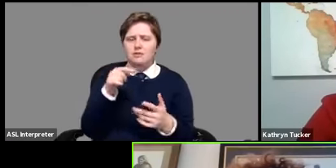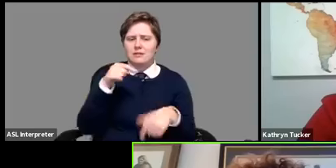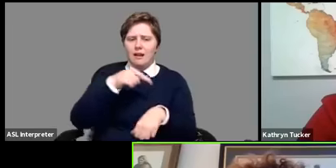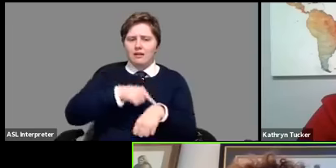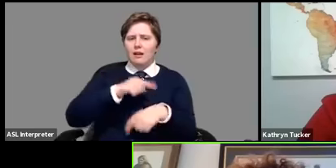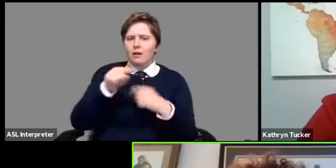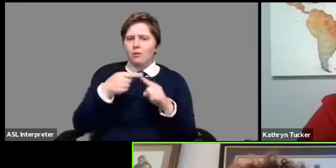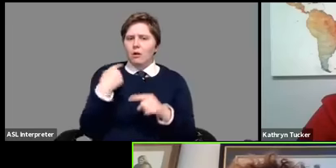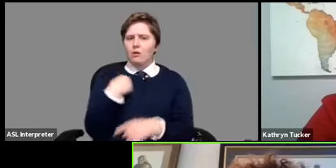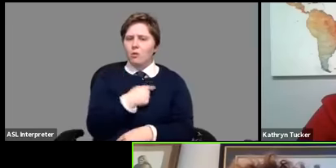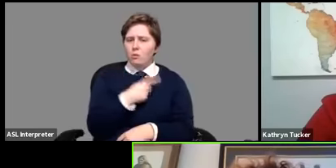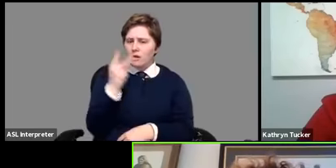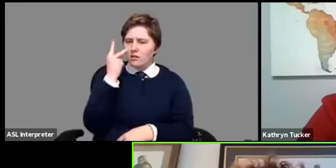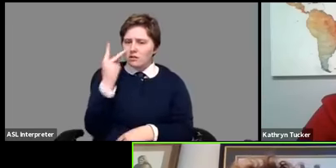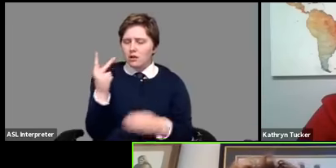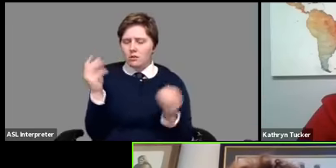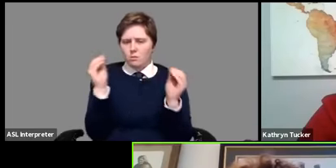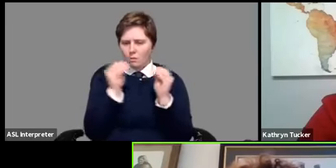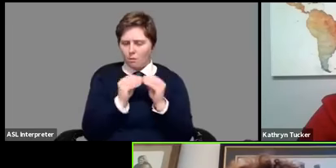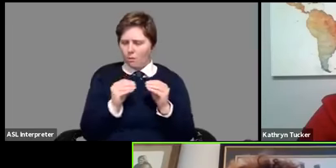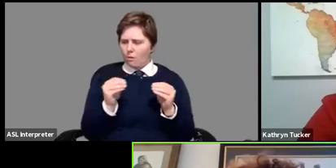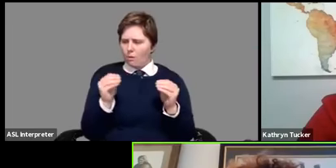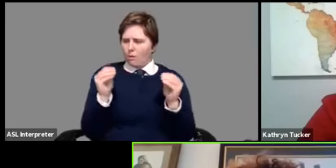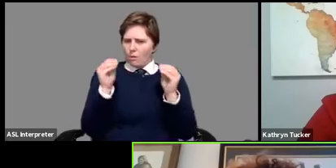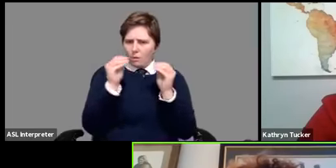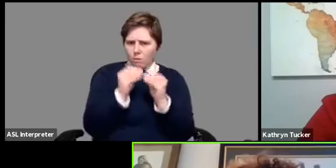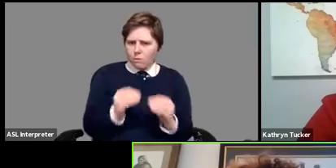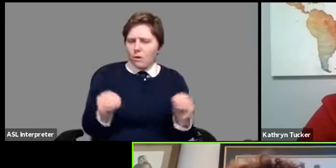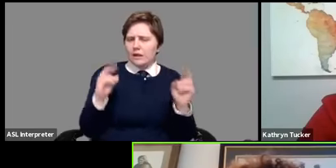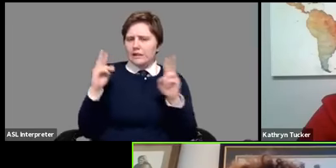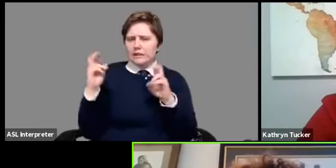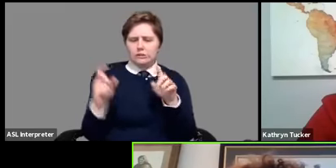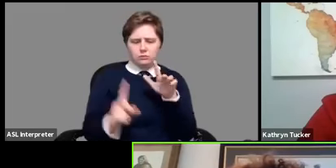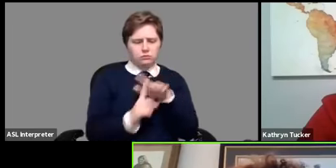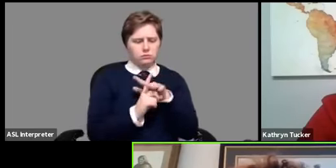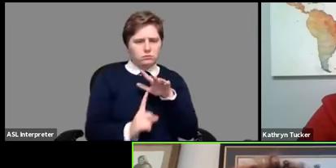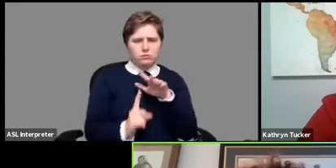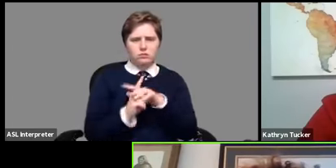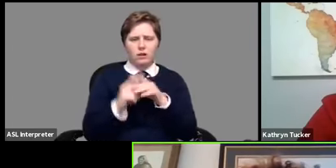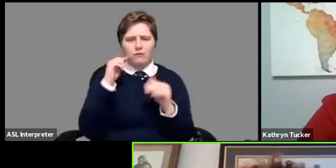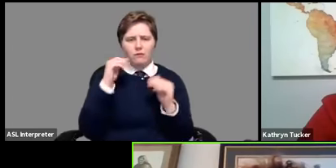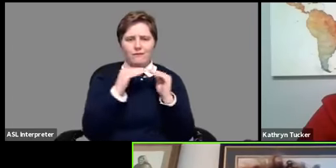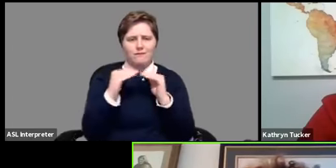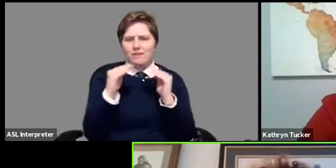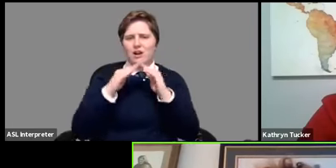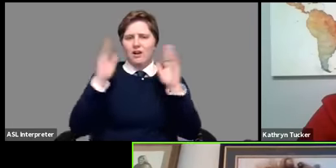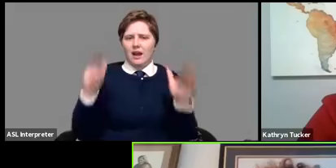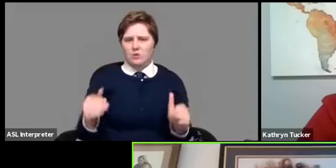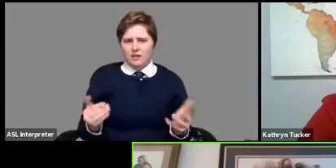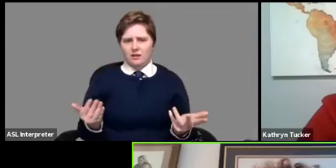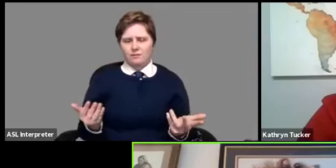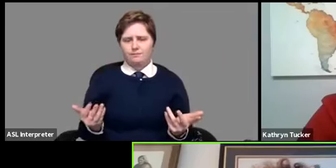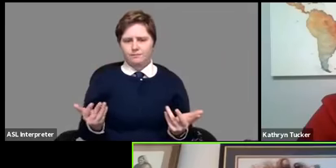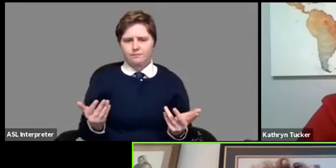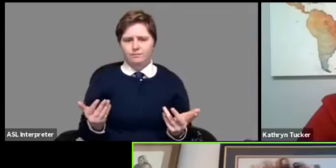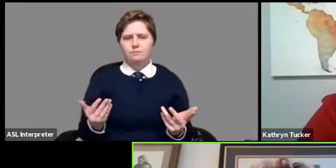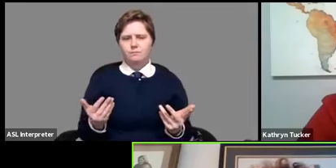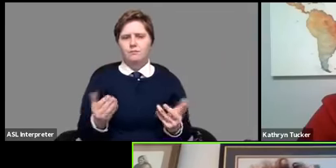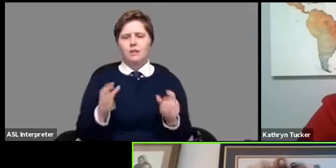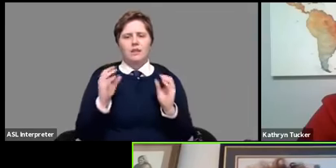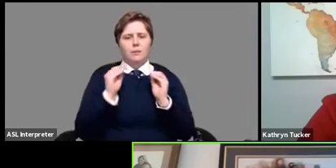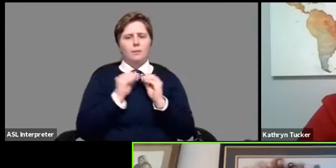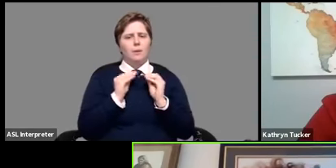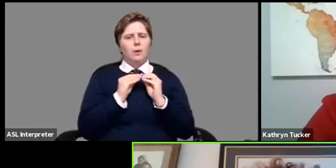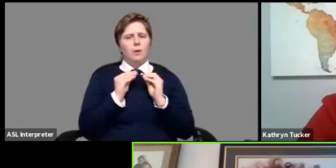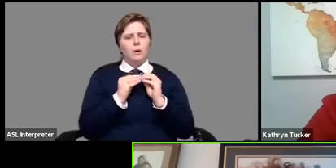we see more more issues arise when it comes to fair housing um that there would be more